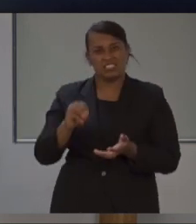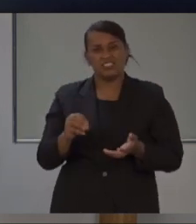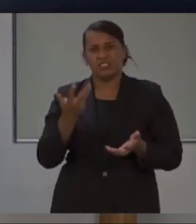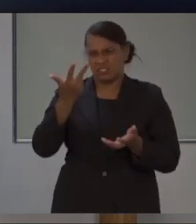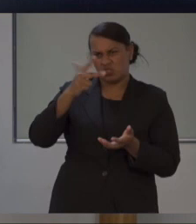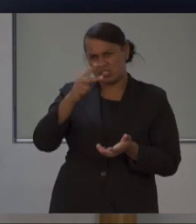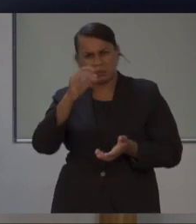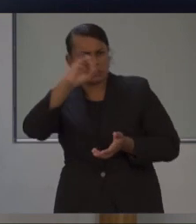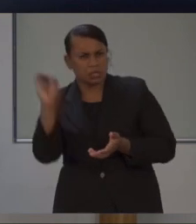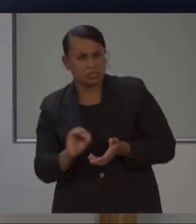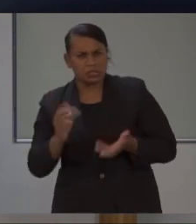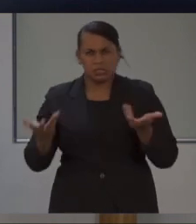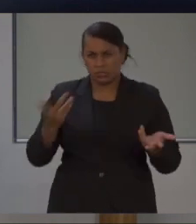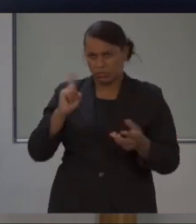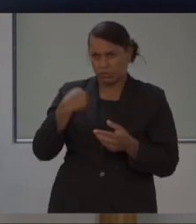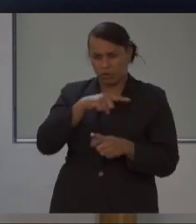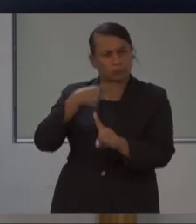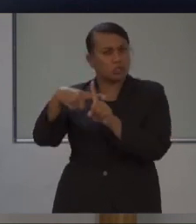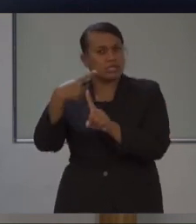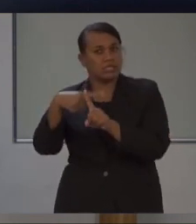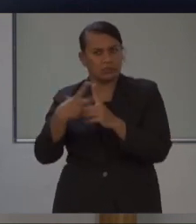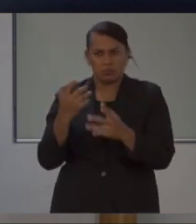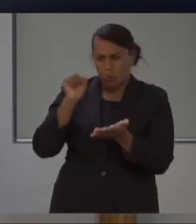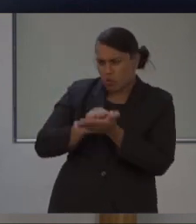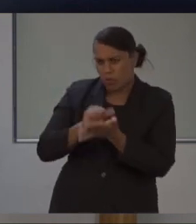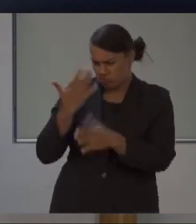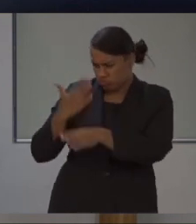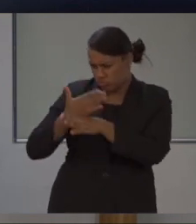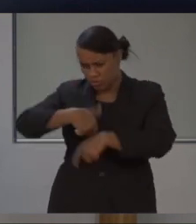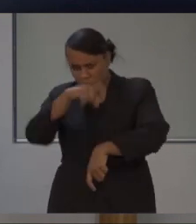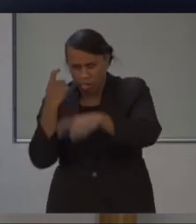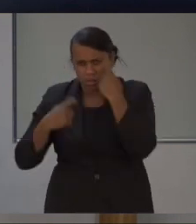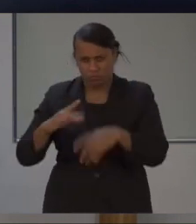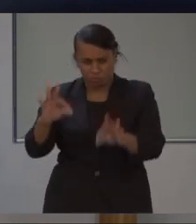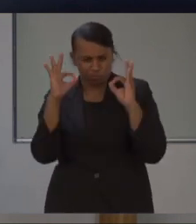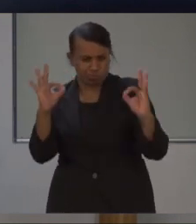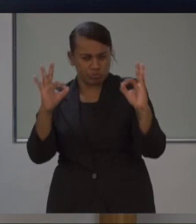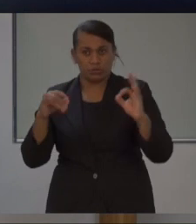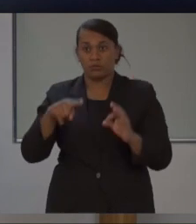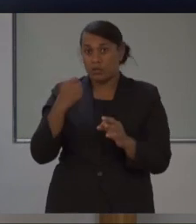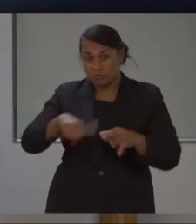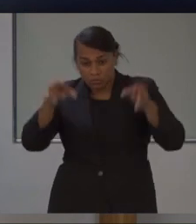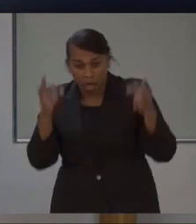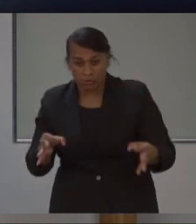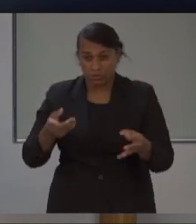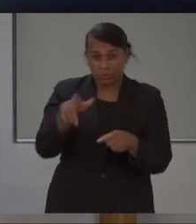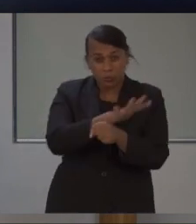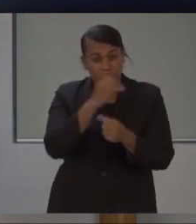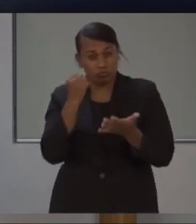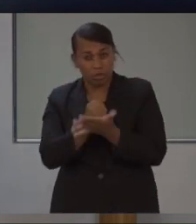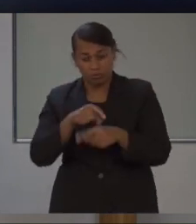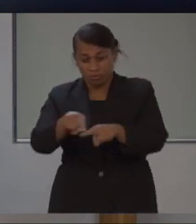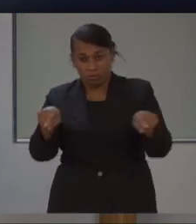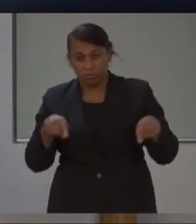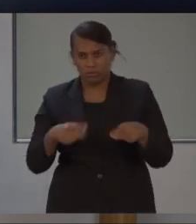-hit countries. Every decision we have made has been informed by the best available